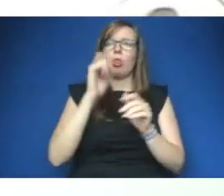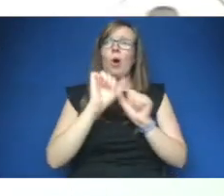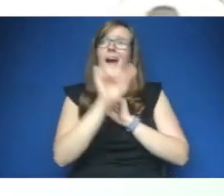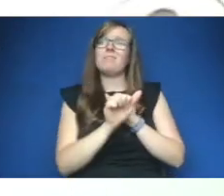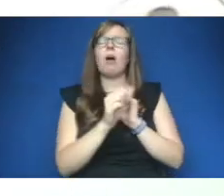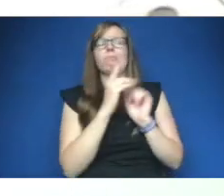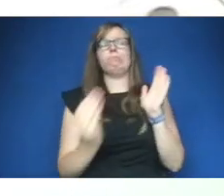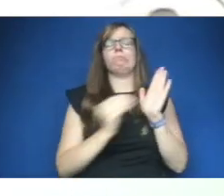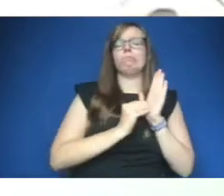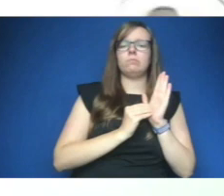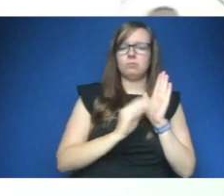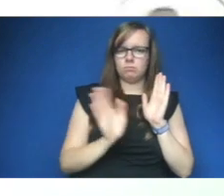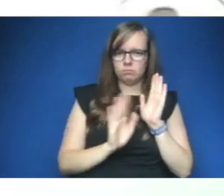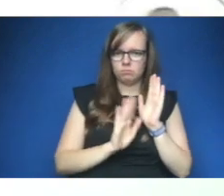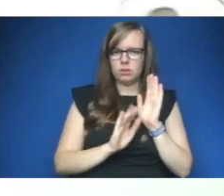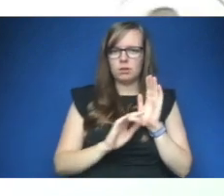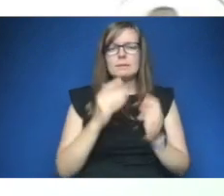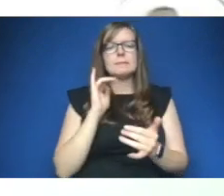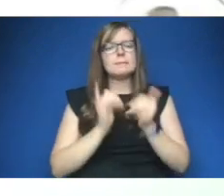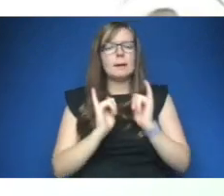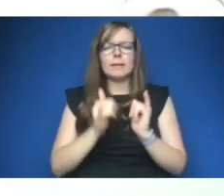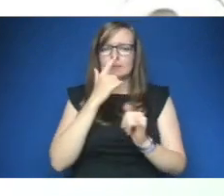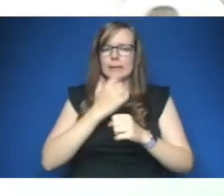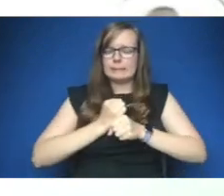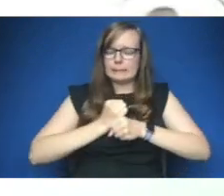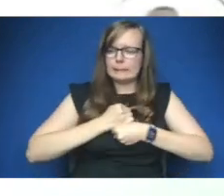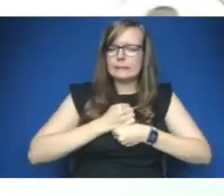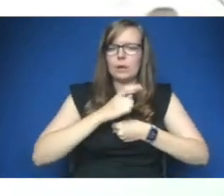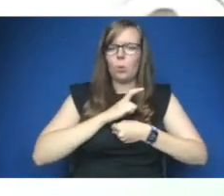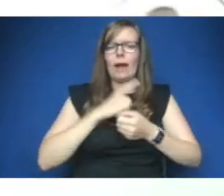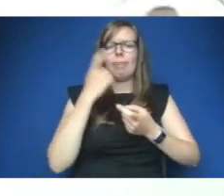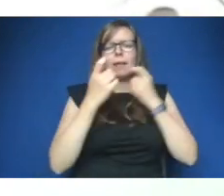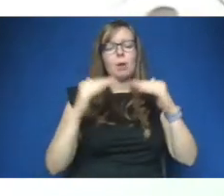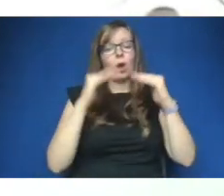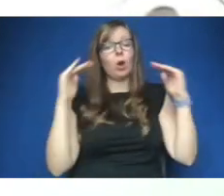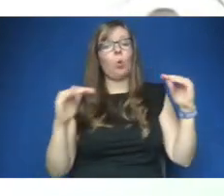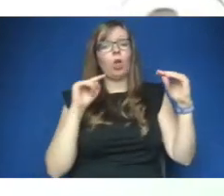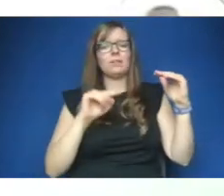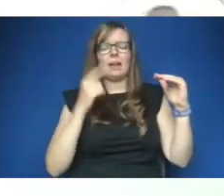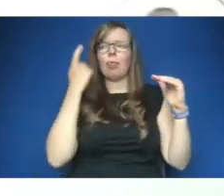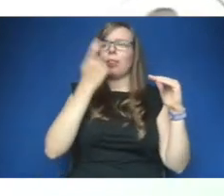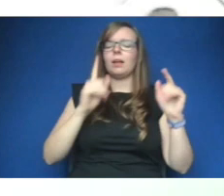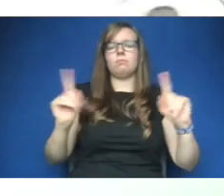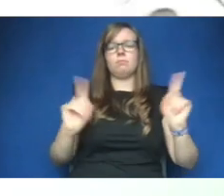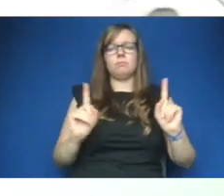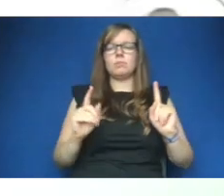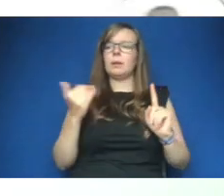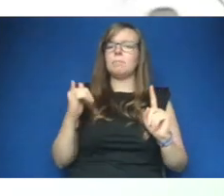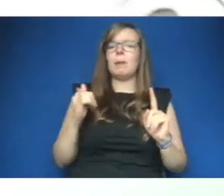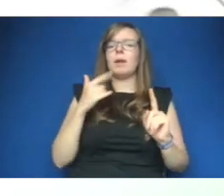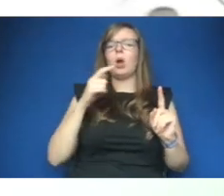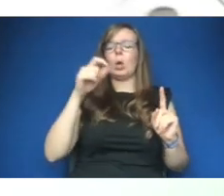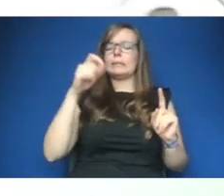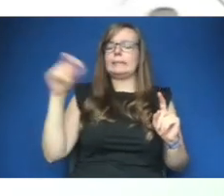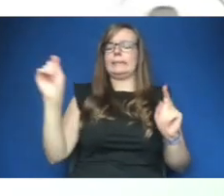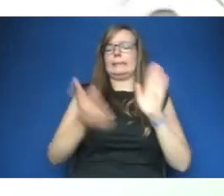sometimes you get really frustrated because when we think about qualities we always just think about maybe a tick box for a lot of